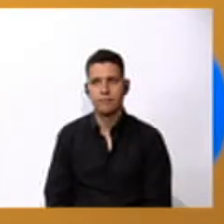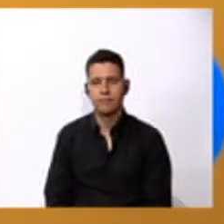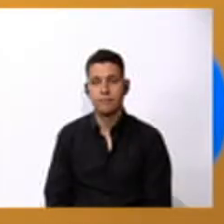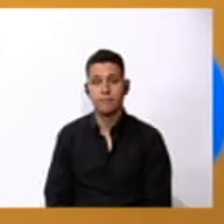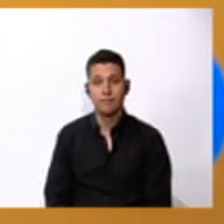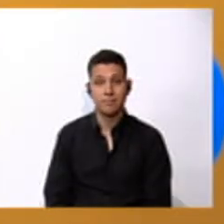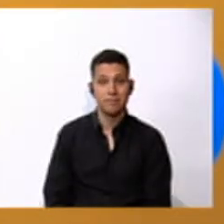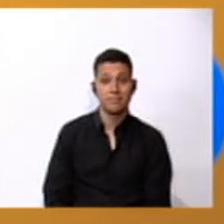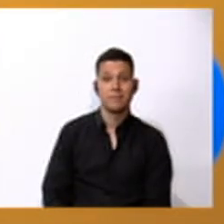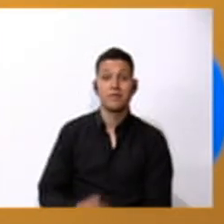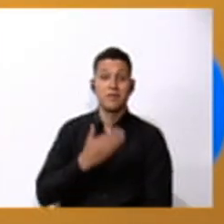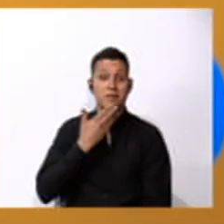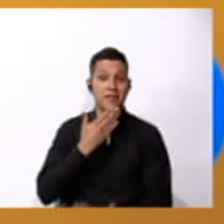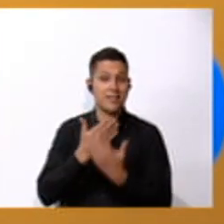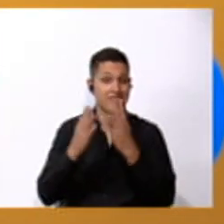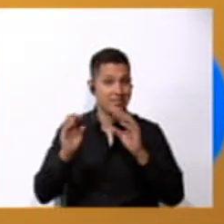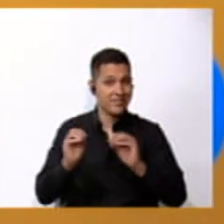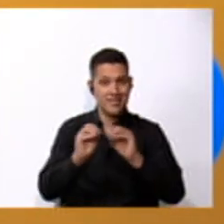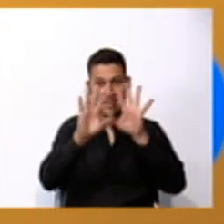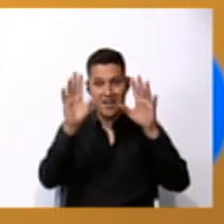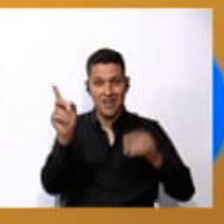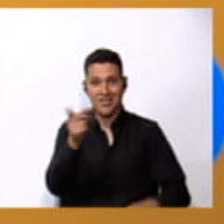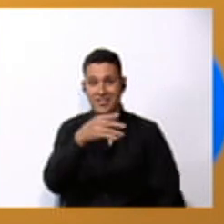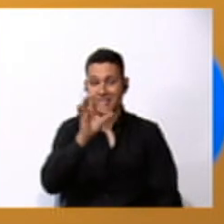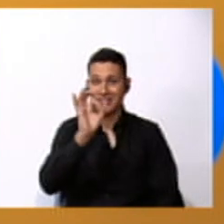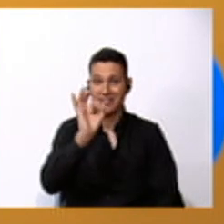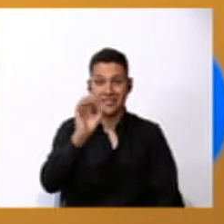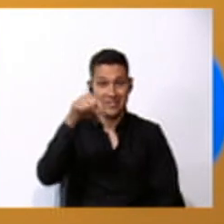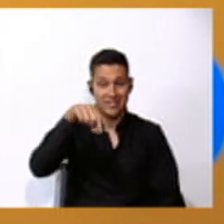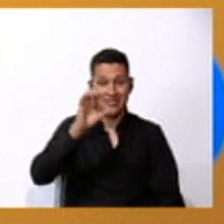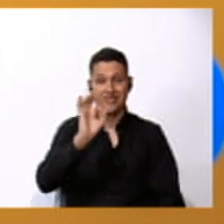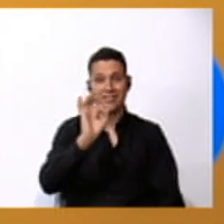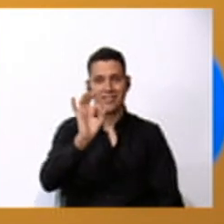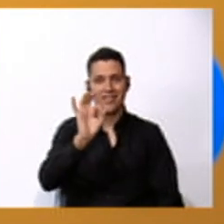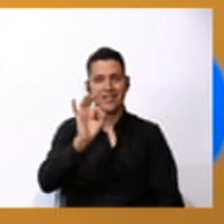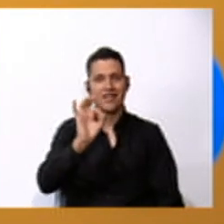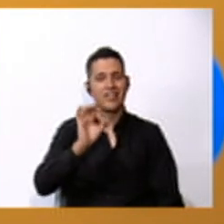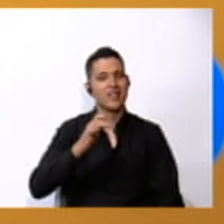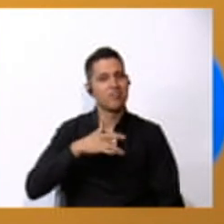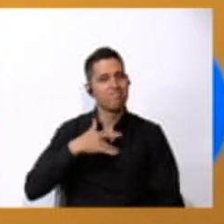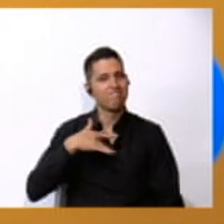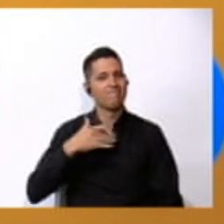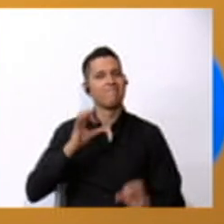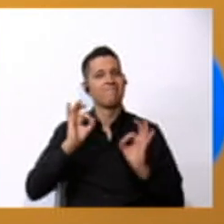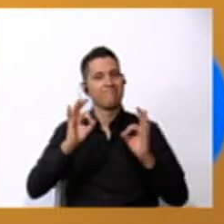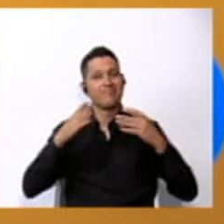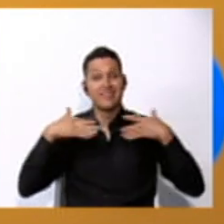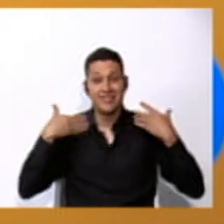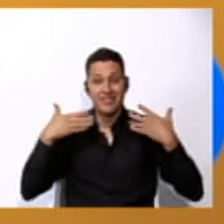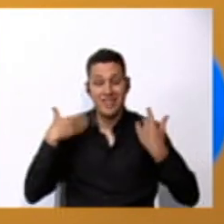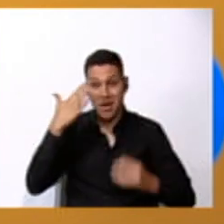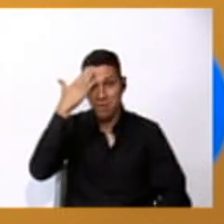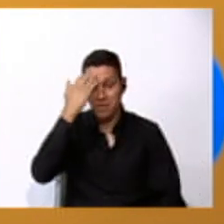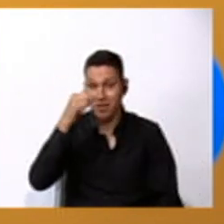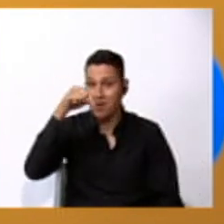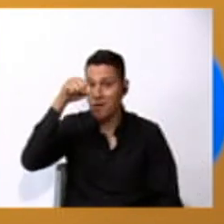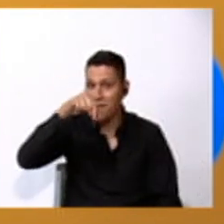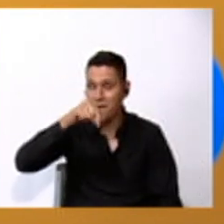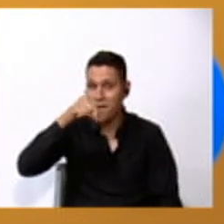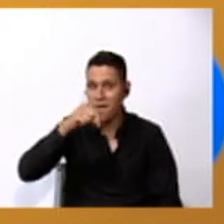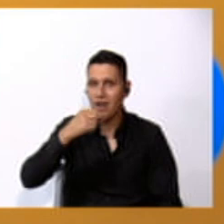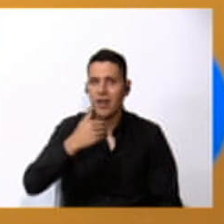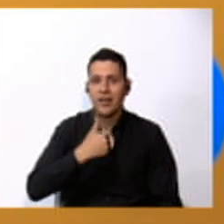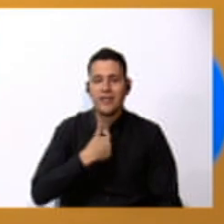good morning how are you today I am very happy because today we have a